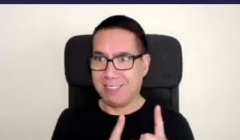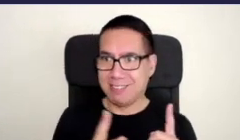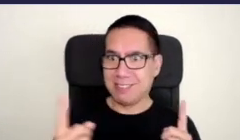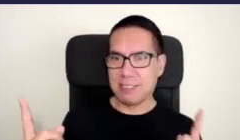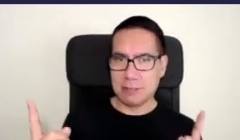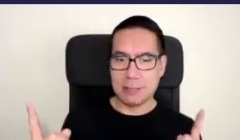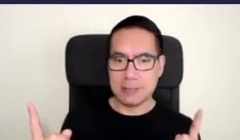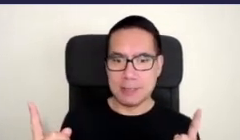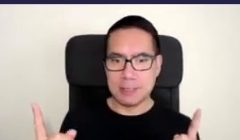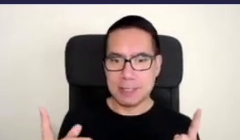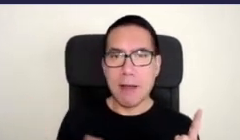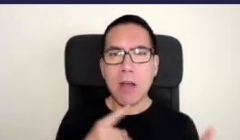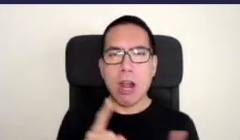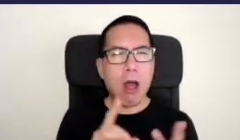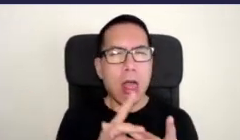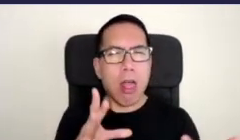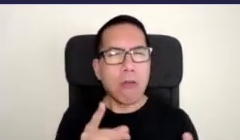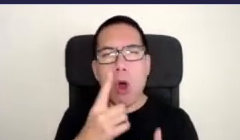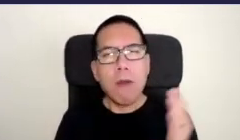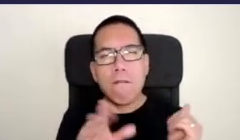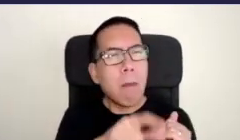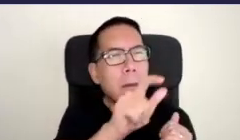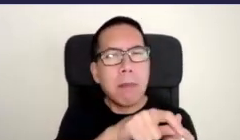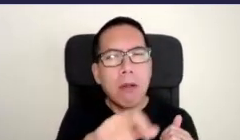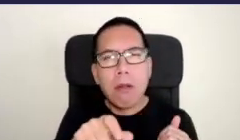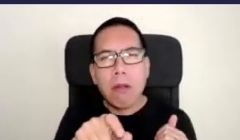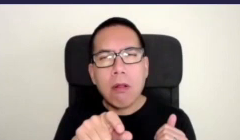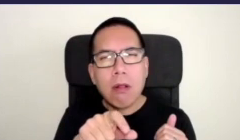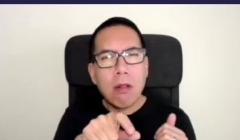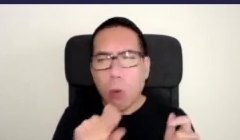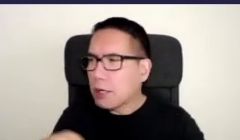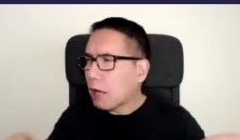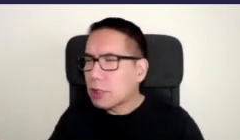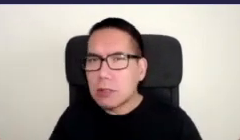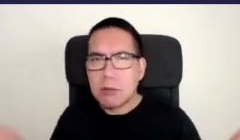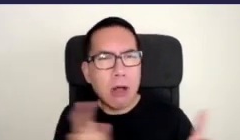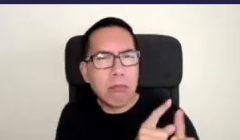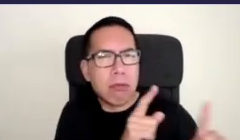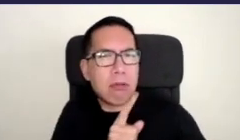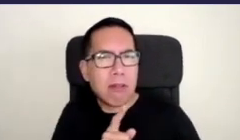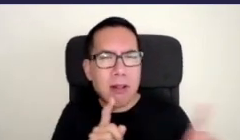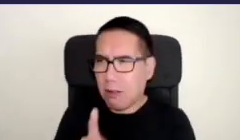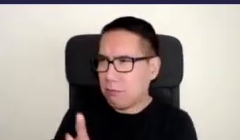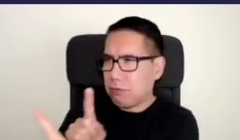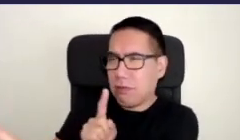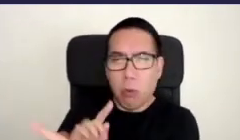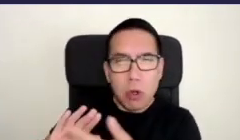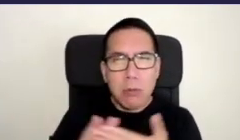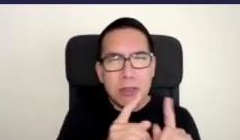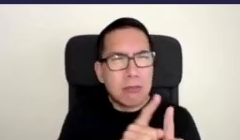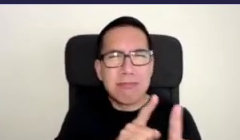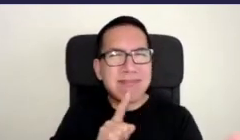people to their neighbors and their communities and their